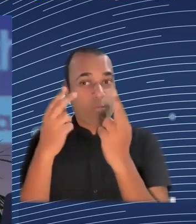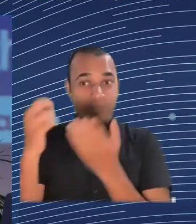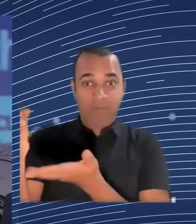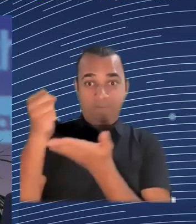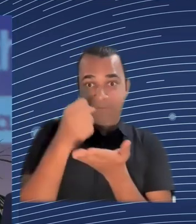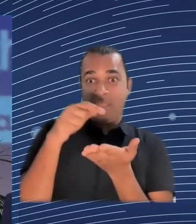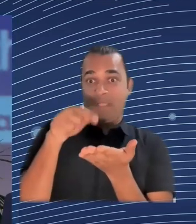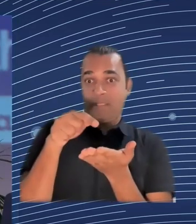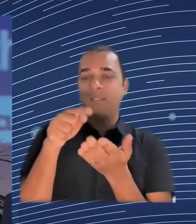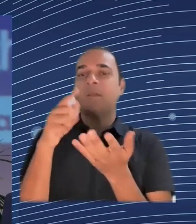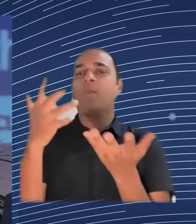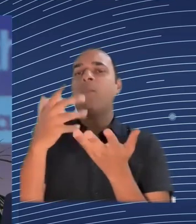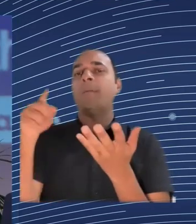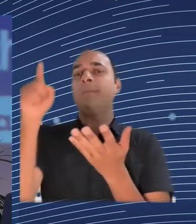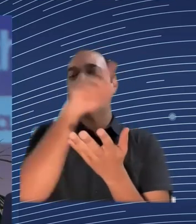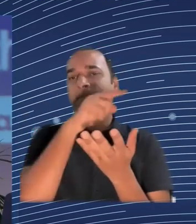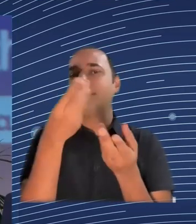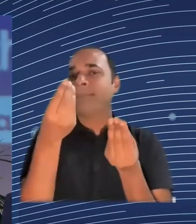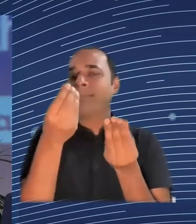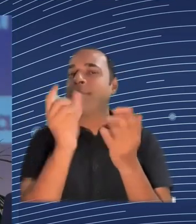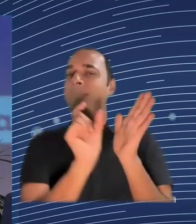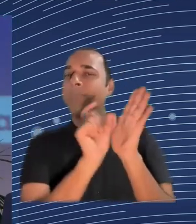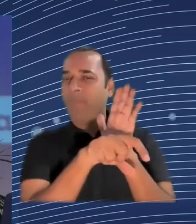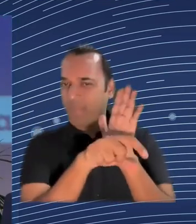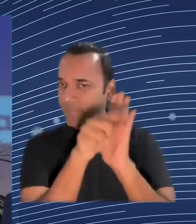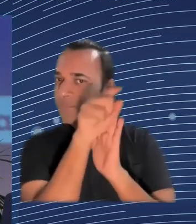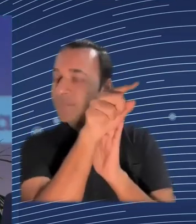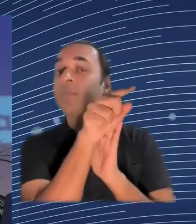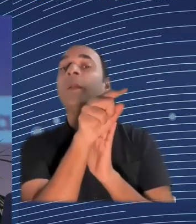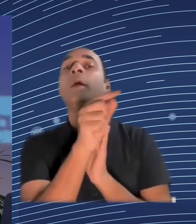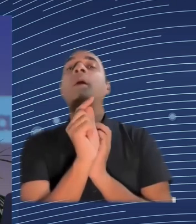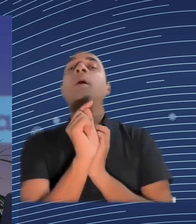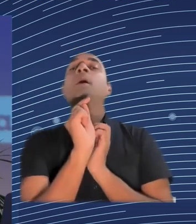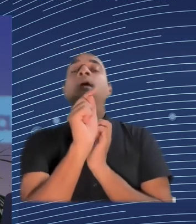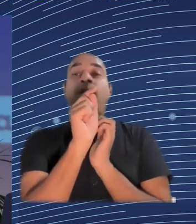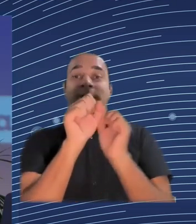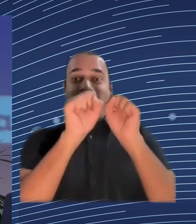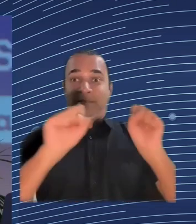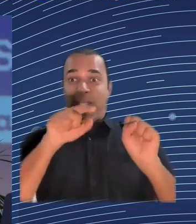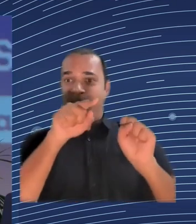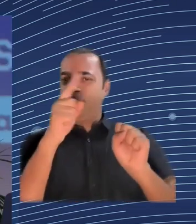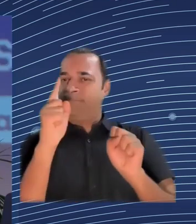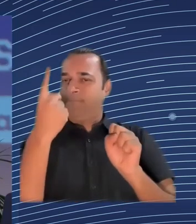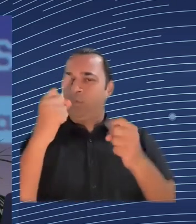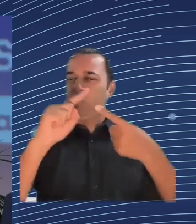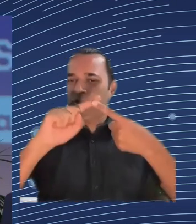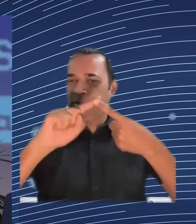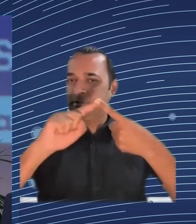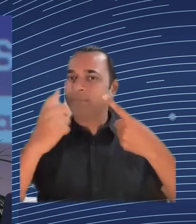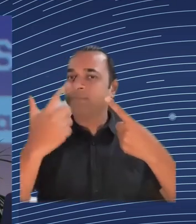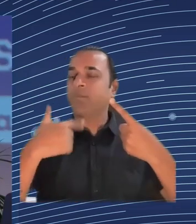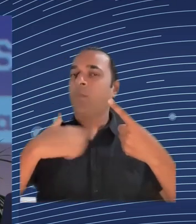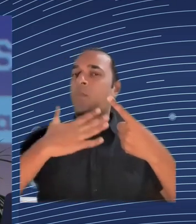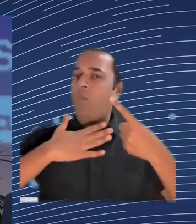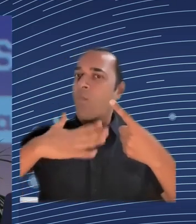not being caught up by the cohesion policy, this is really a waste. Therefore, we have to really make